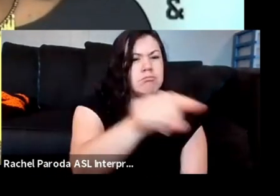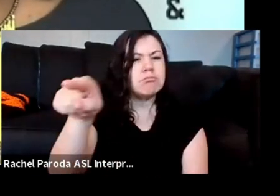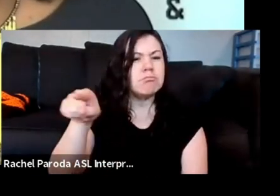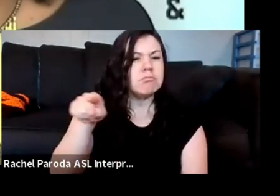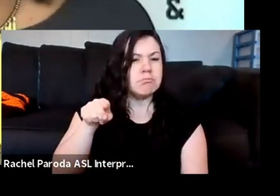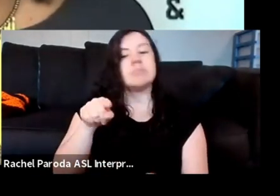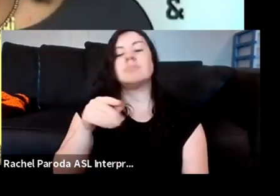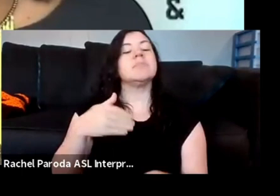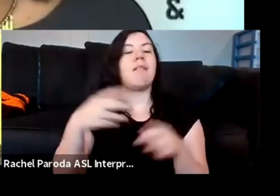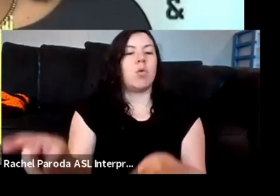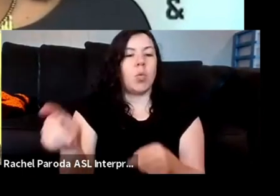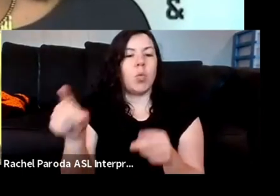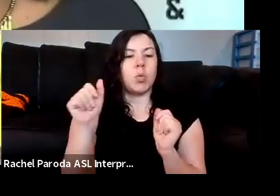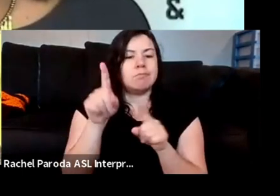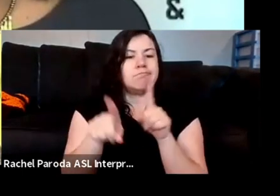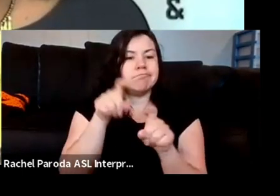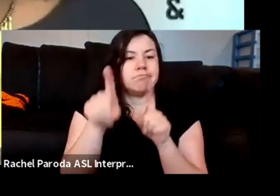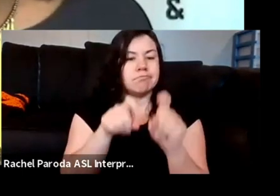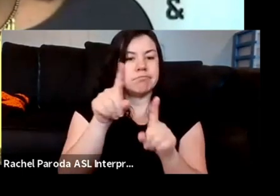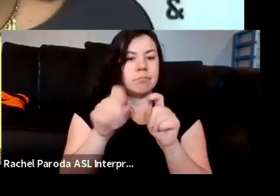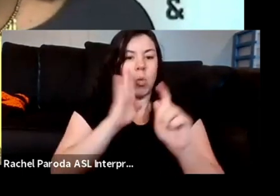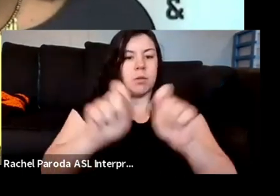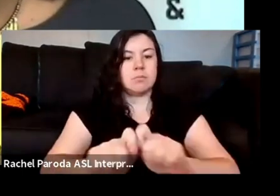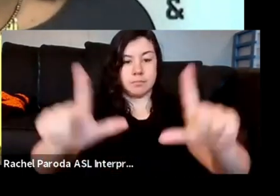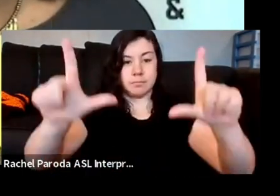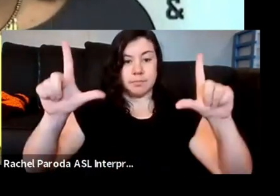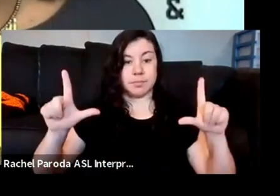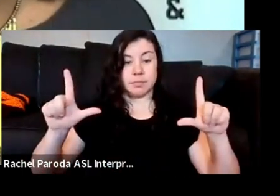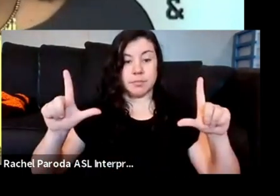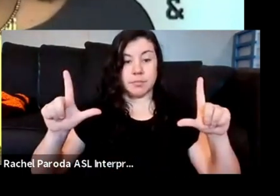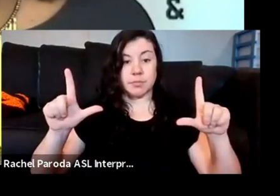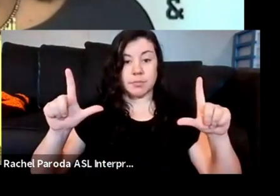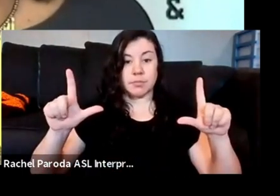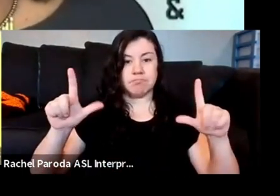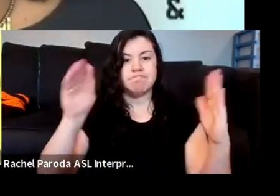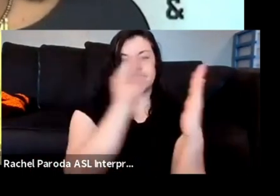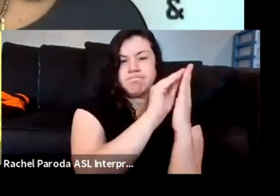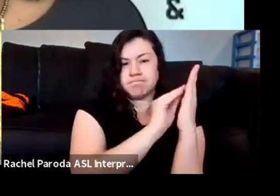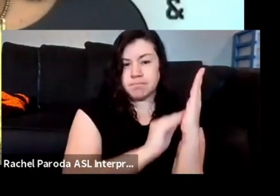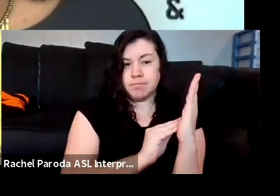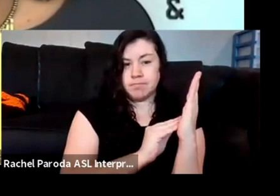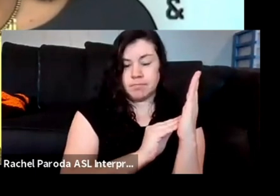have a quick poll that we're going to put up on the screen for you to fill out.